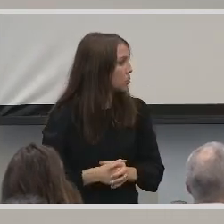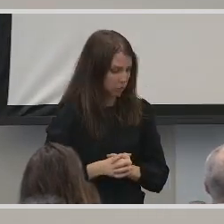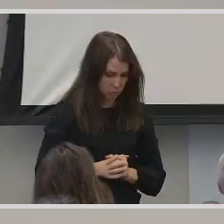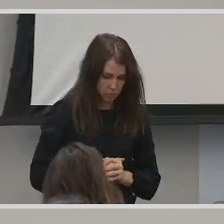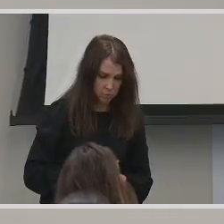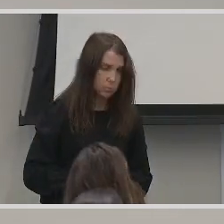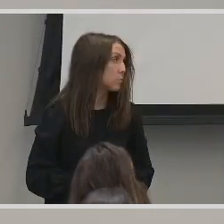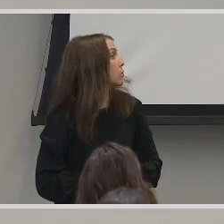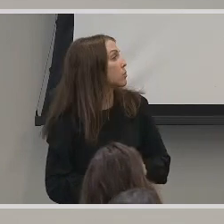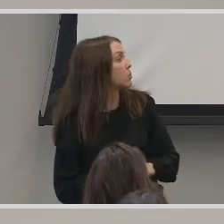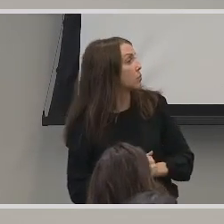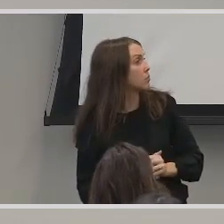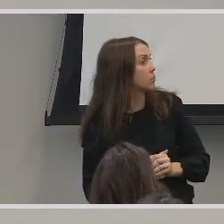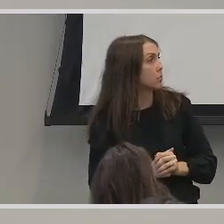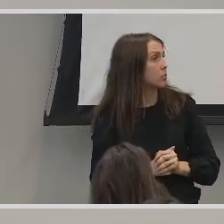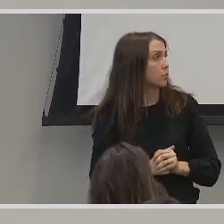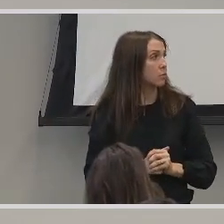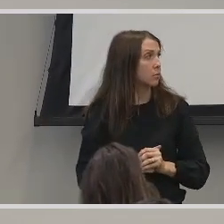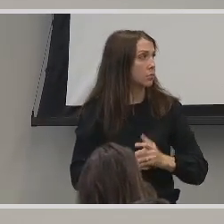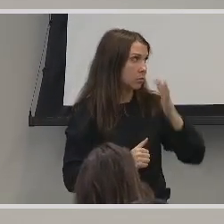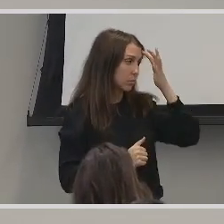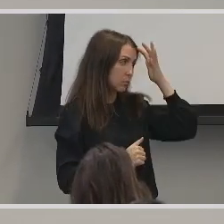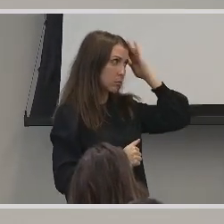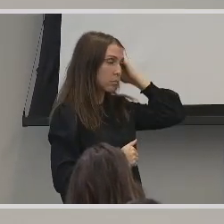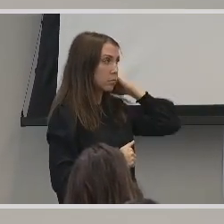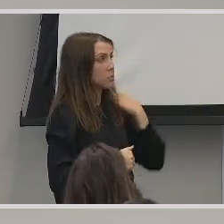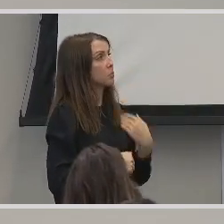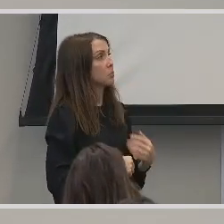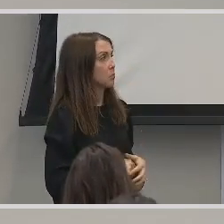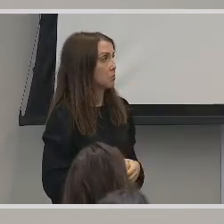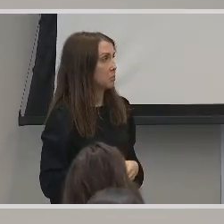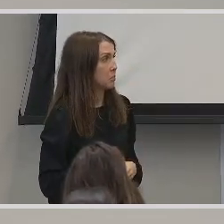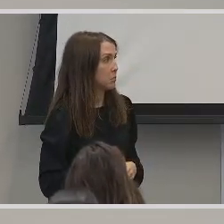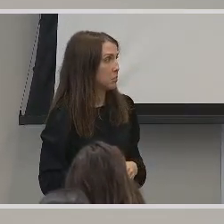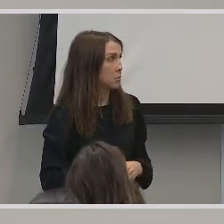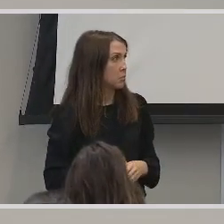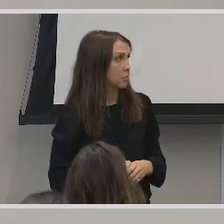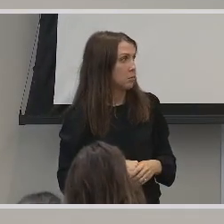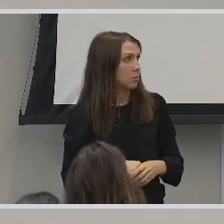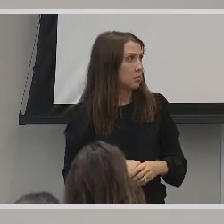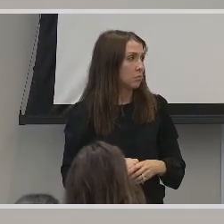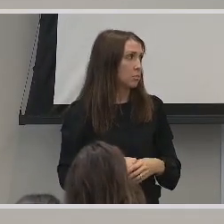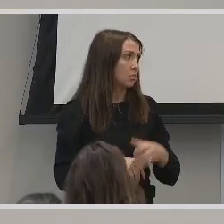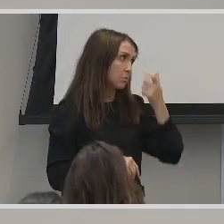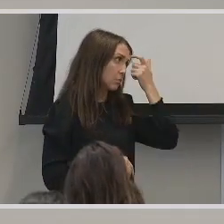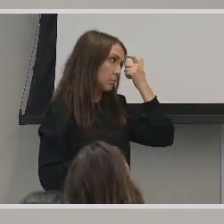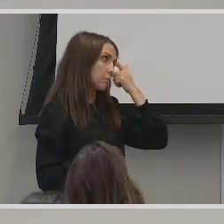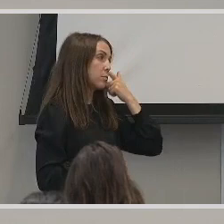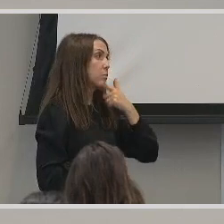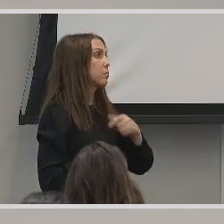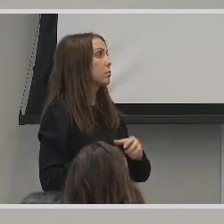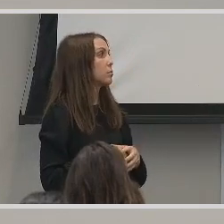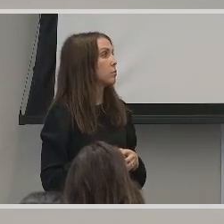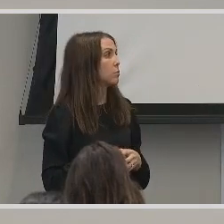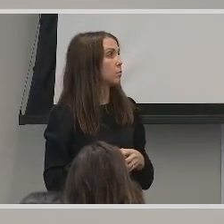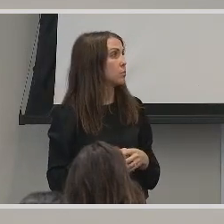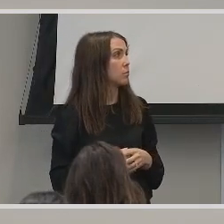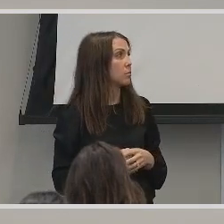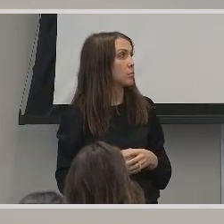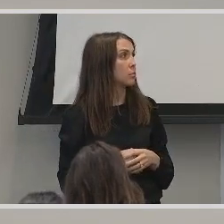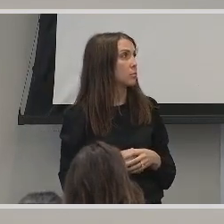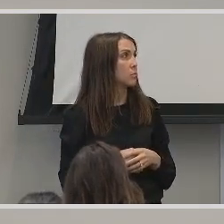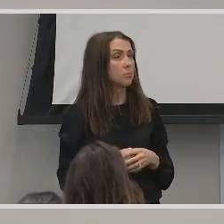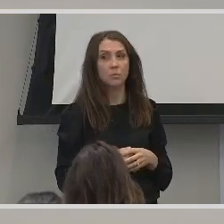So anytime I request a sign language interpreter at the Cleveland Clinic before when there was still a strong MAX